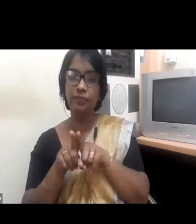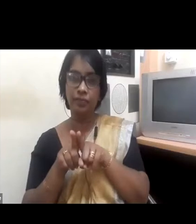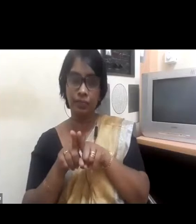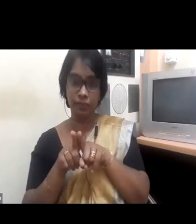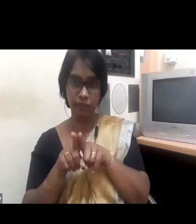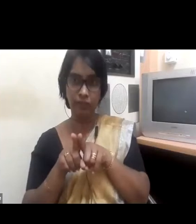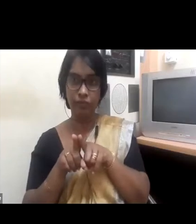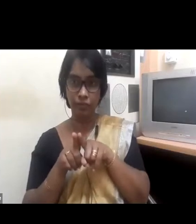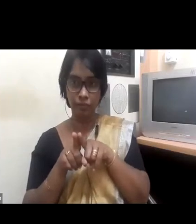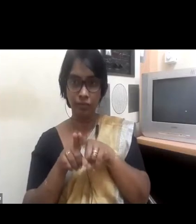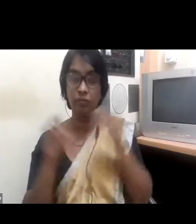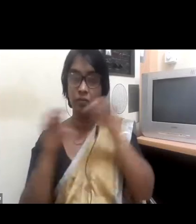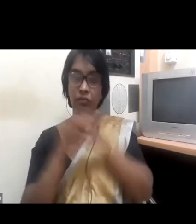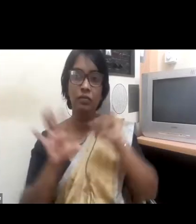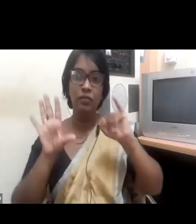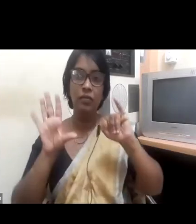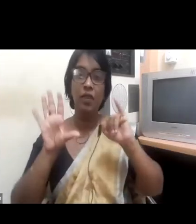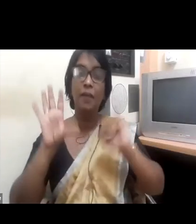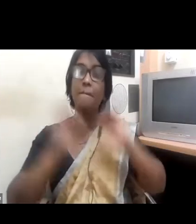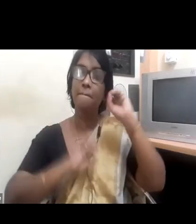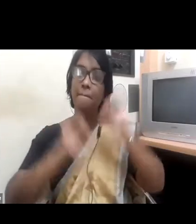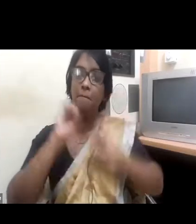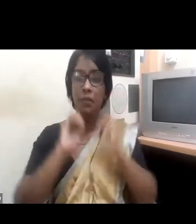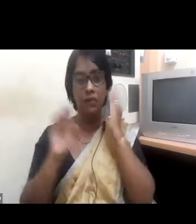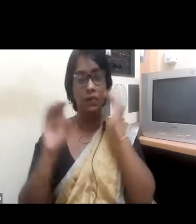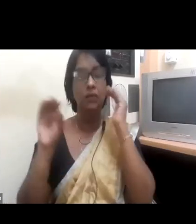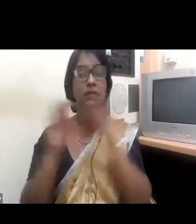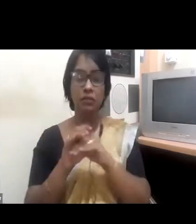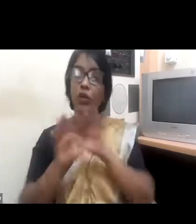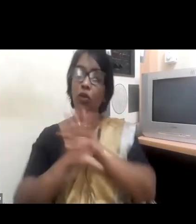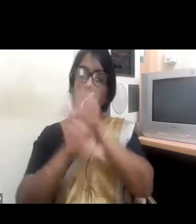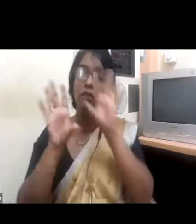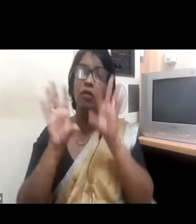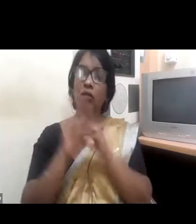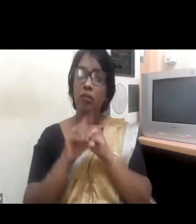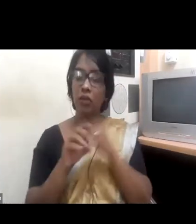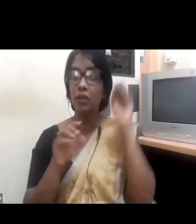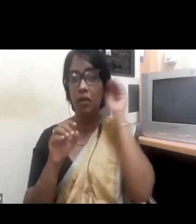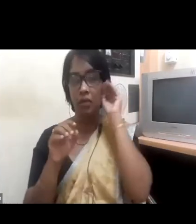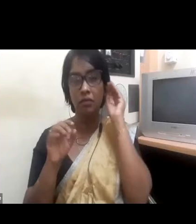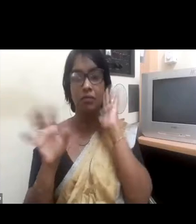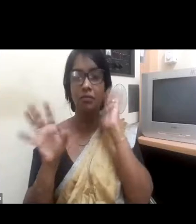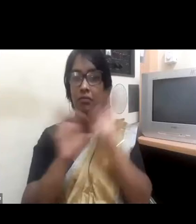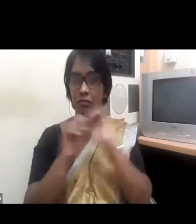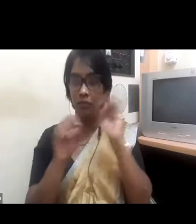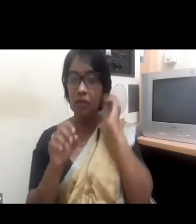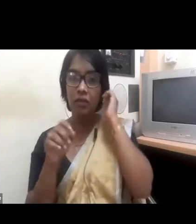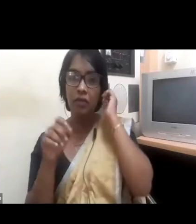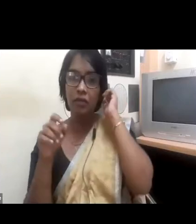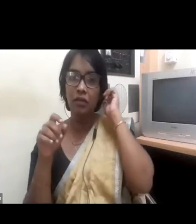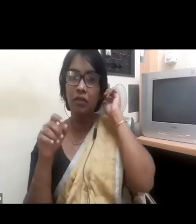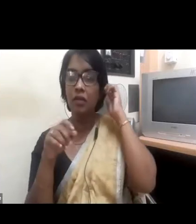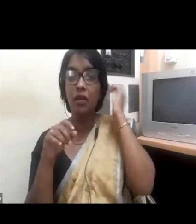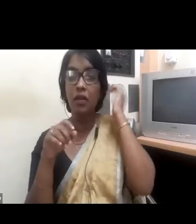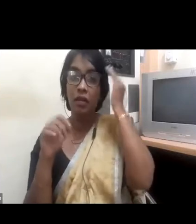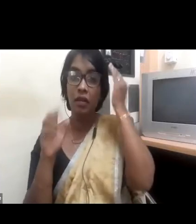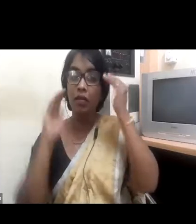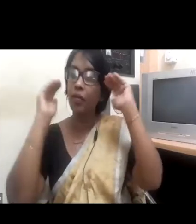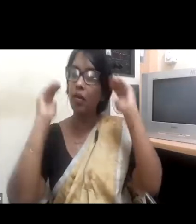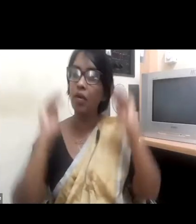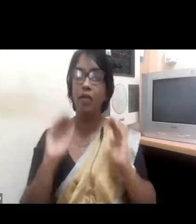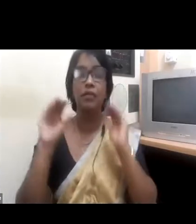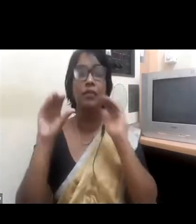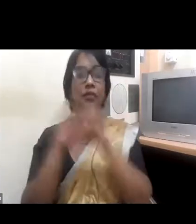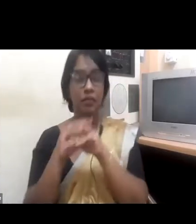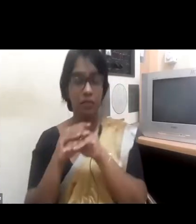statements we hear in conversations about under-representation is that there are not enough women who are